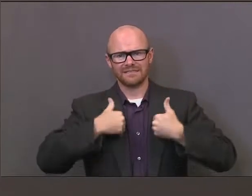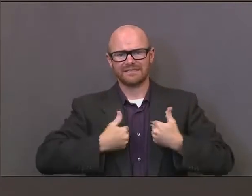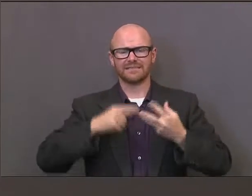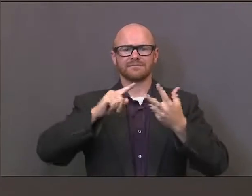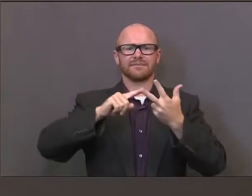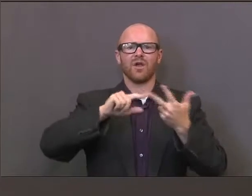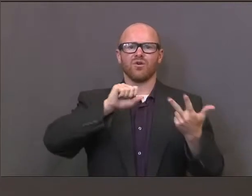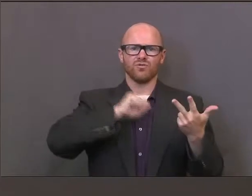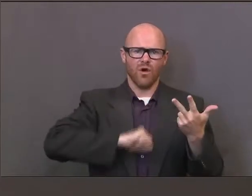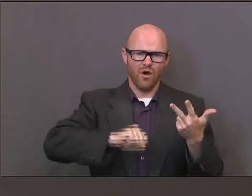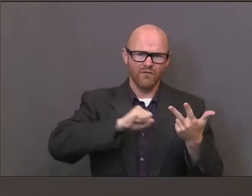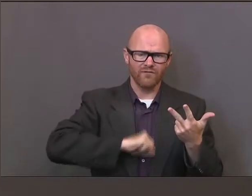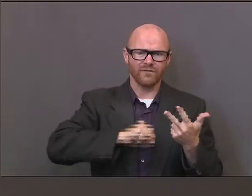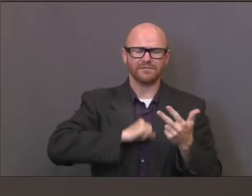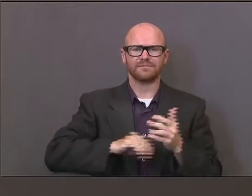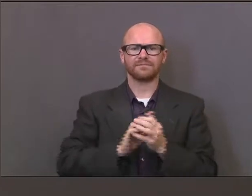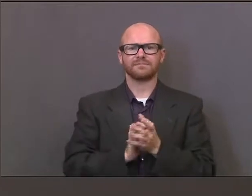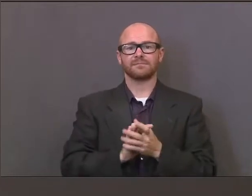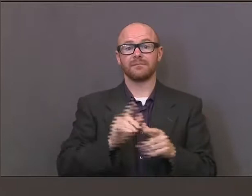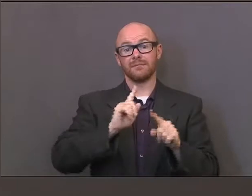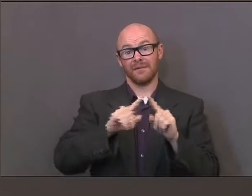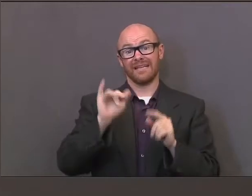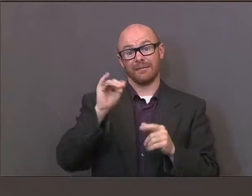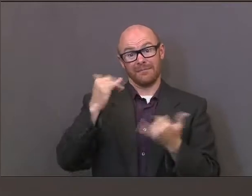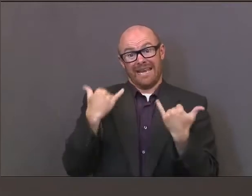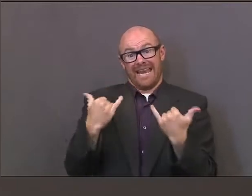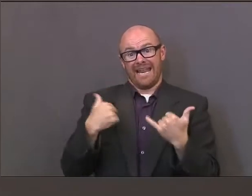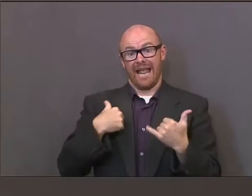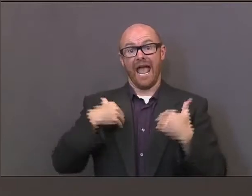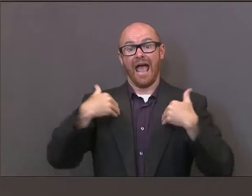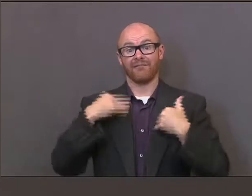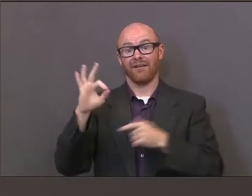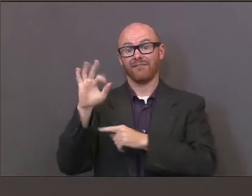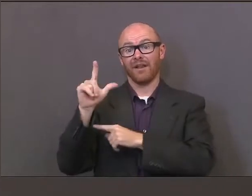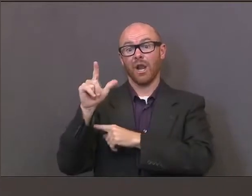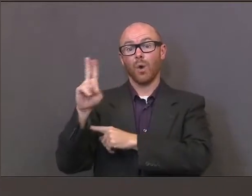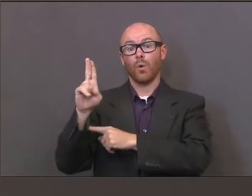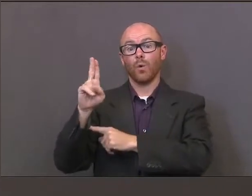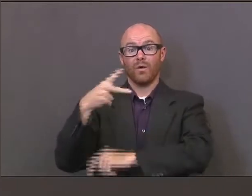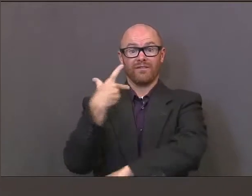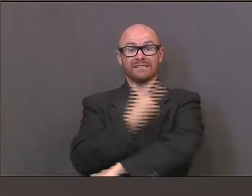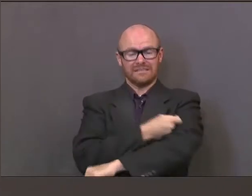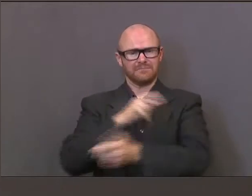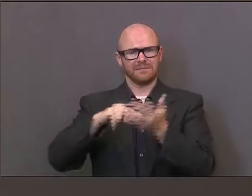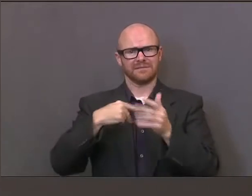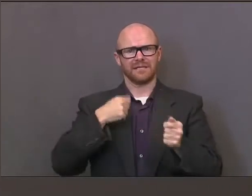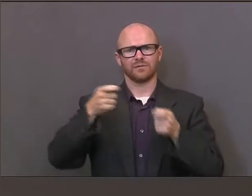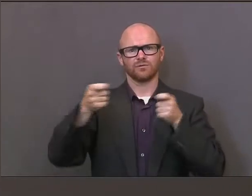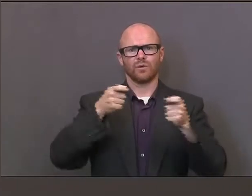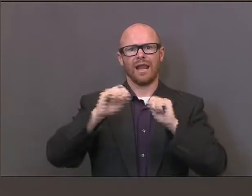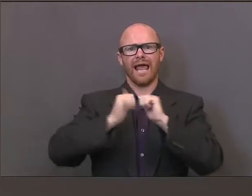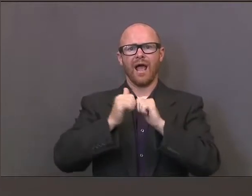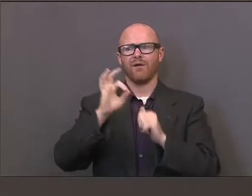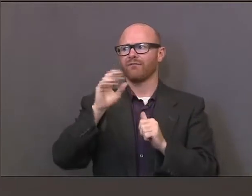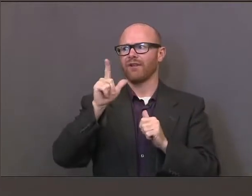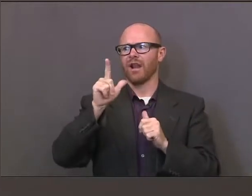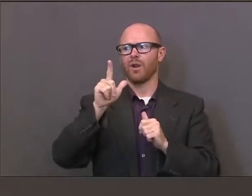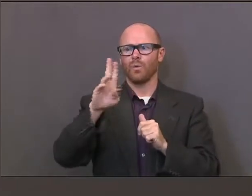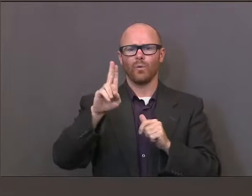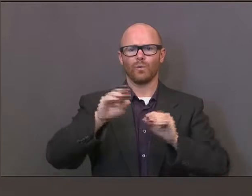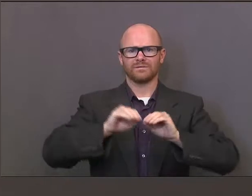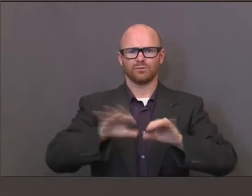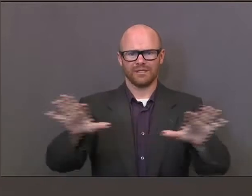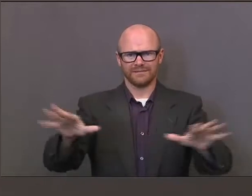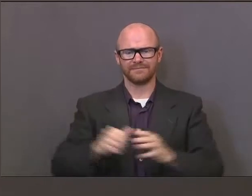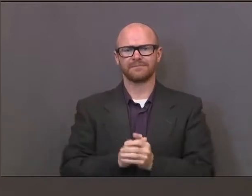However, the fact that we have a flu vaccine really helps us to control the spread of flu, and